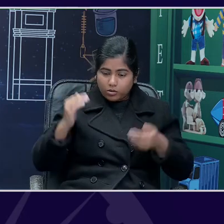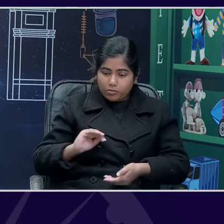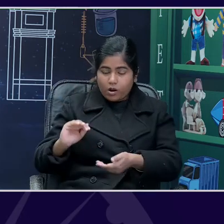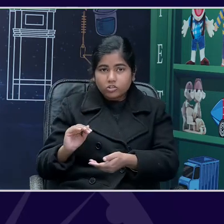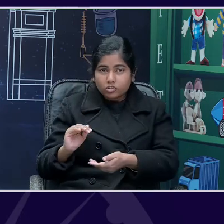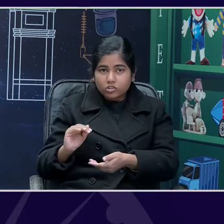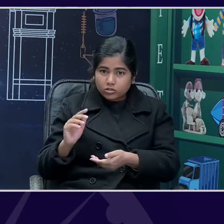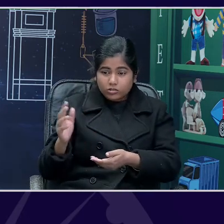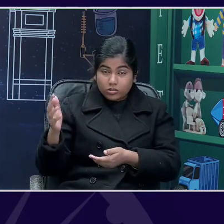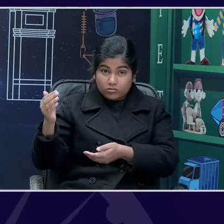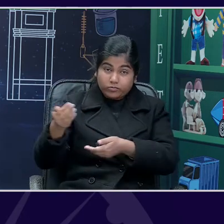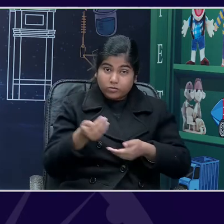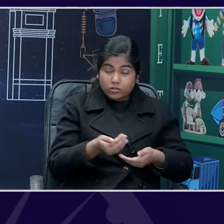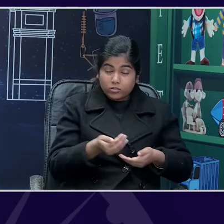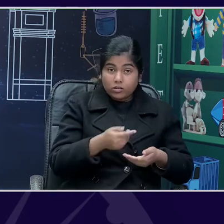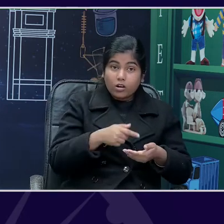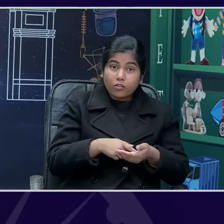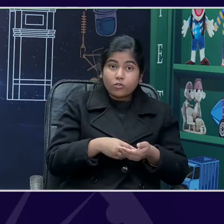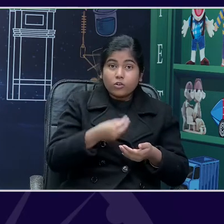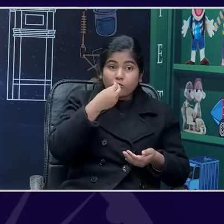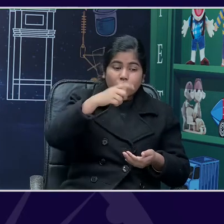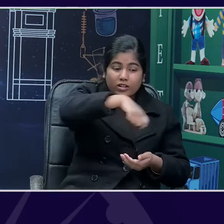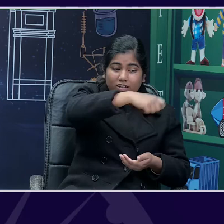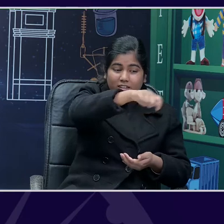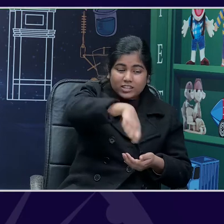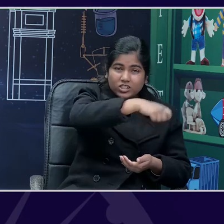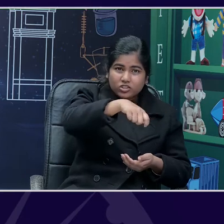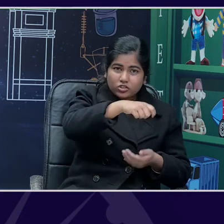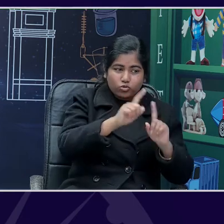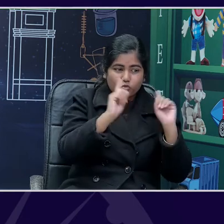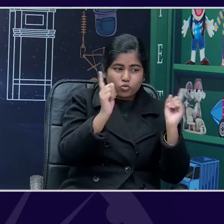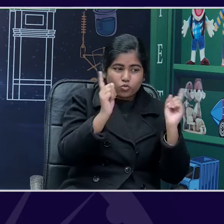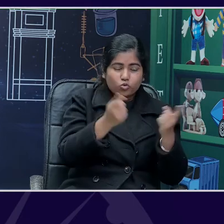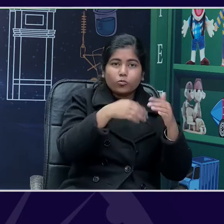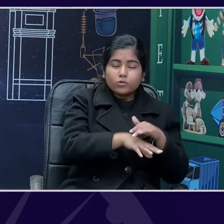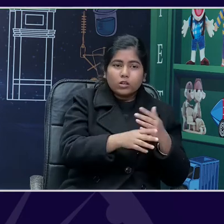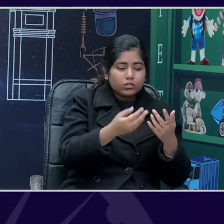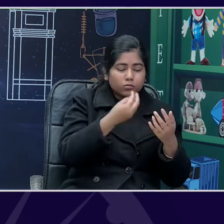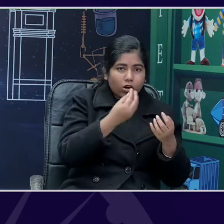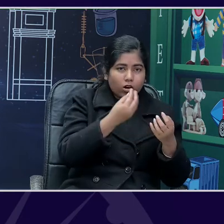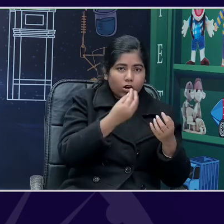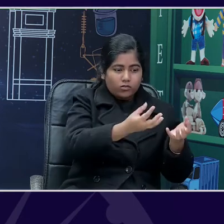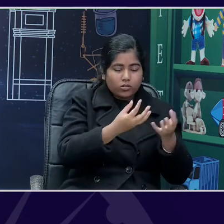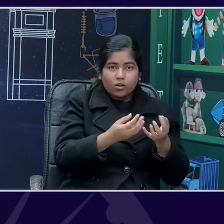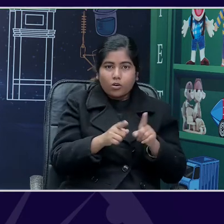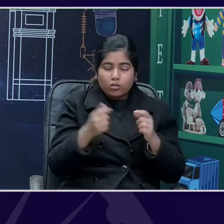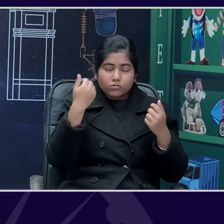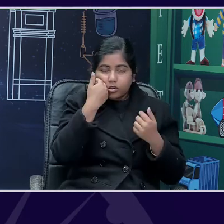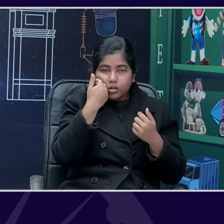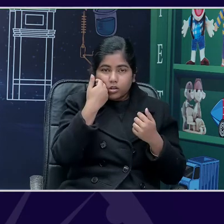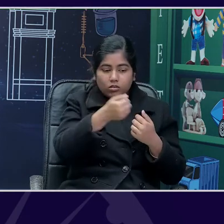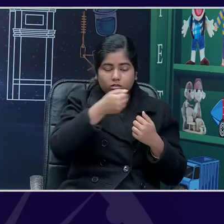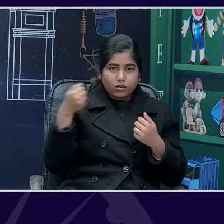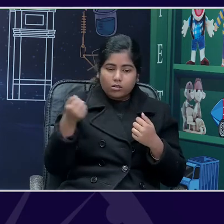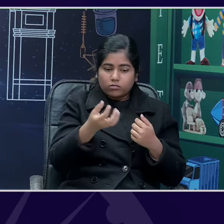he brings it from a kitchen safe, not from a refrigerator. Okay. So, that's what refrigerators were called or probably that's, you know,